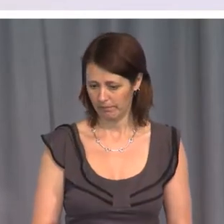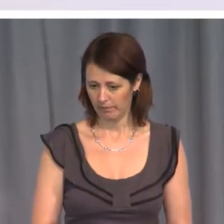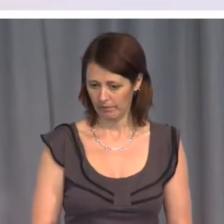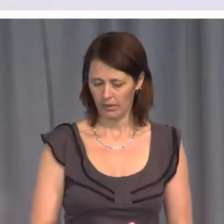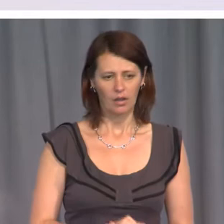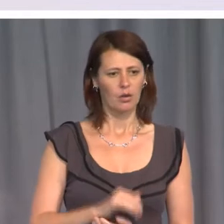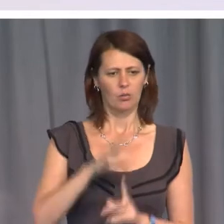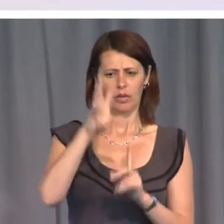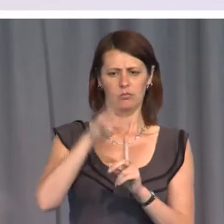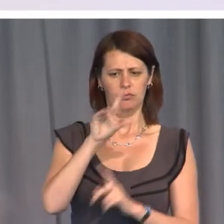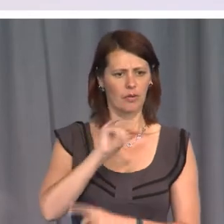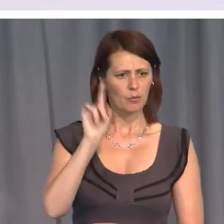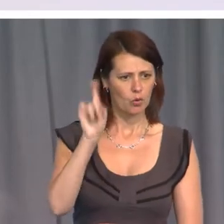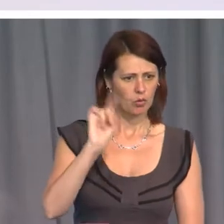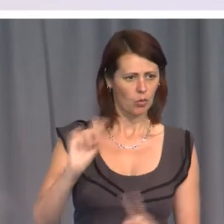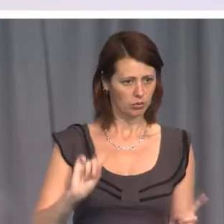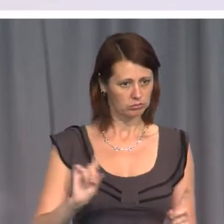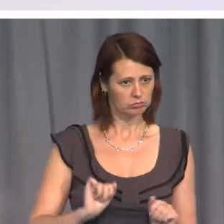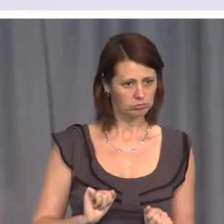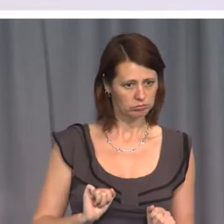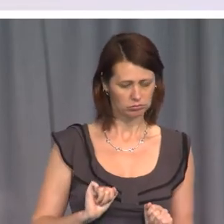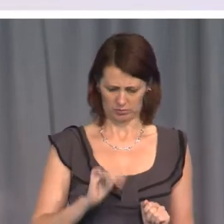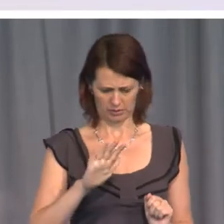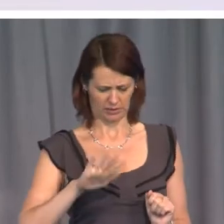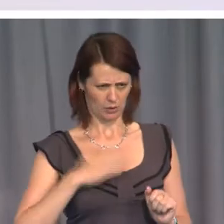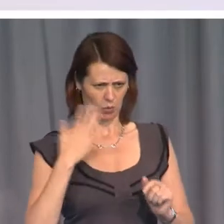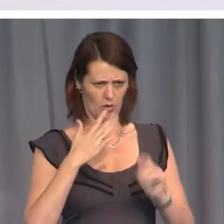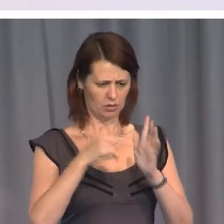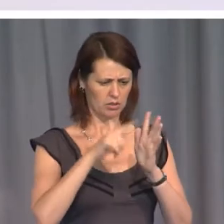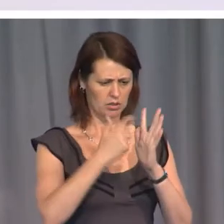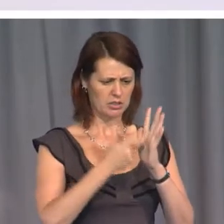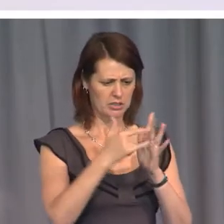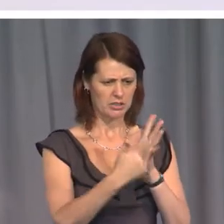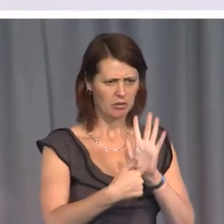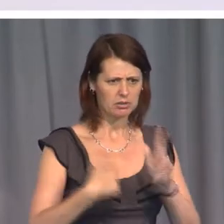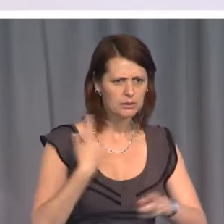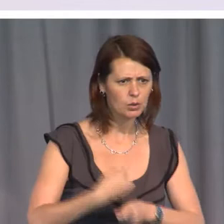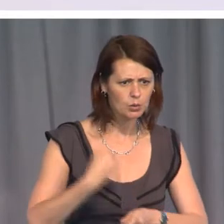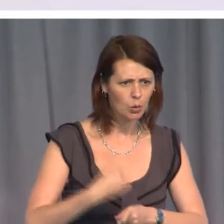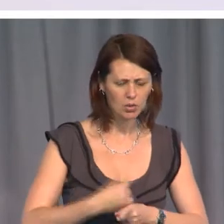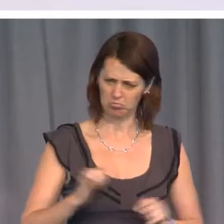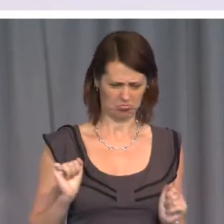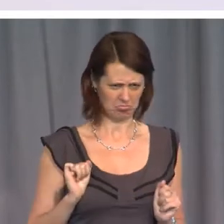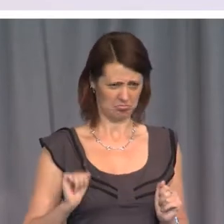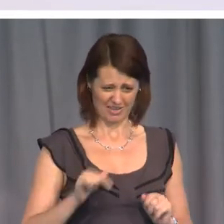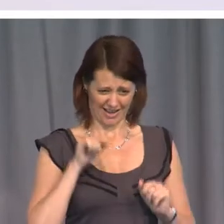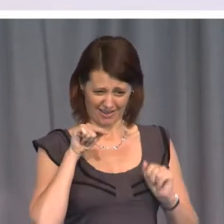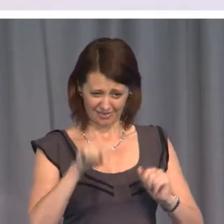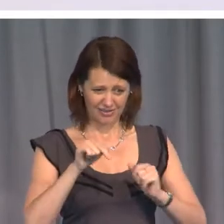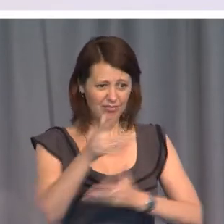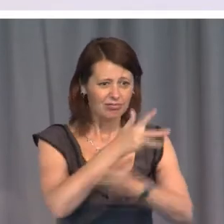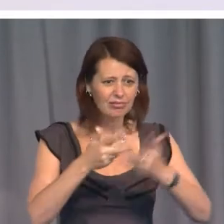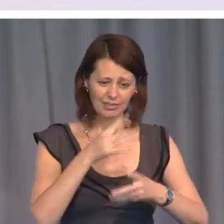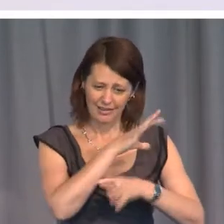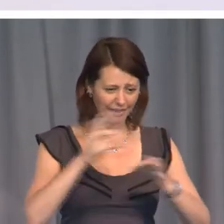her was, of course, not terrorist intelligence. None of this has anything to do with terrorism.